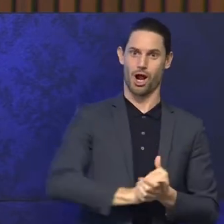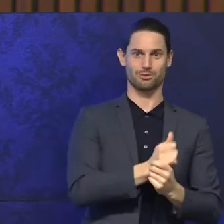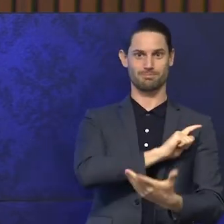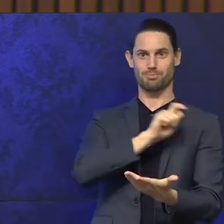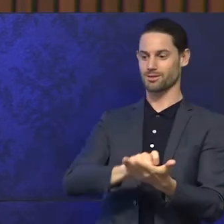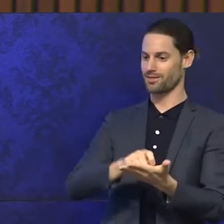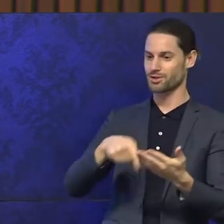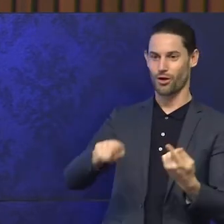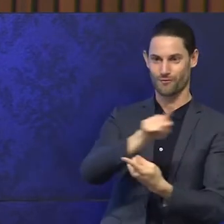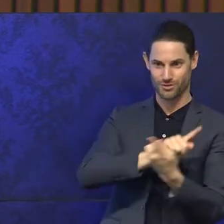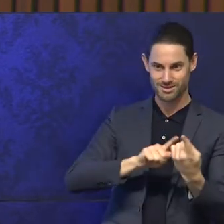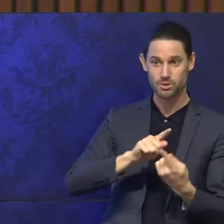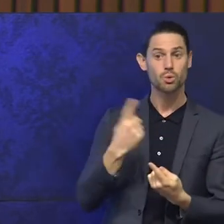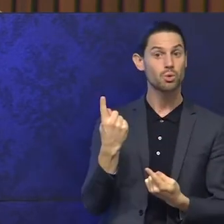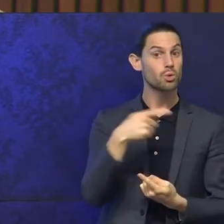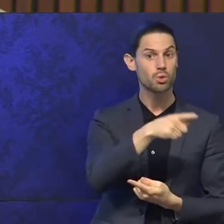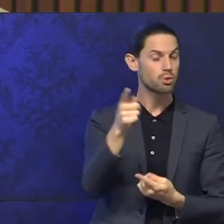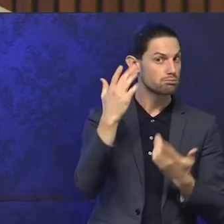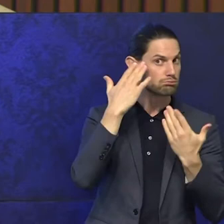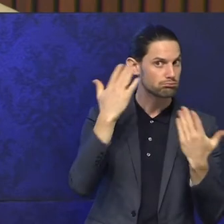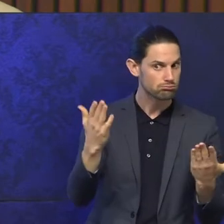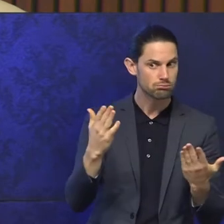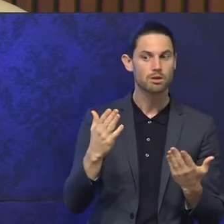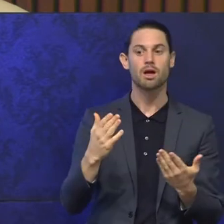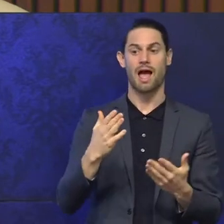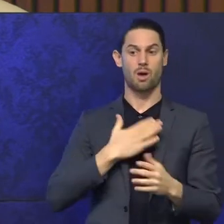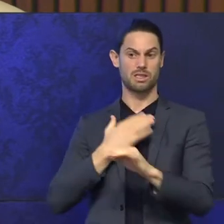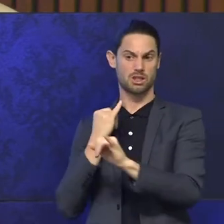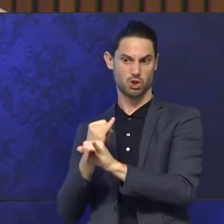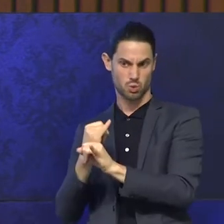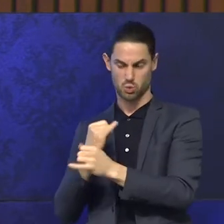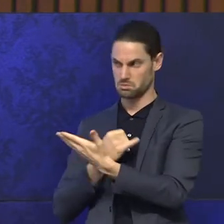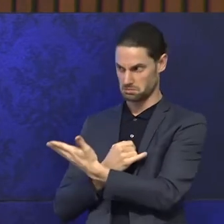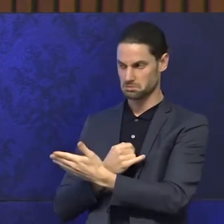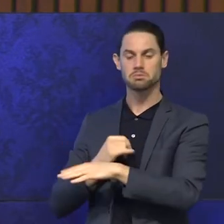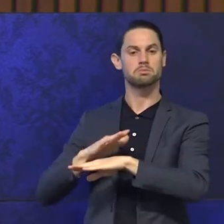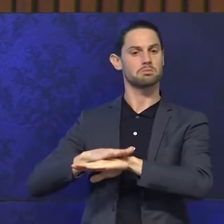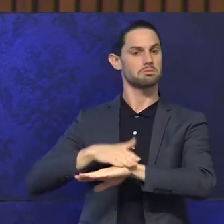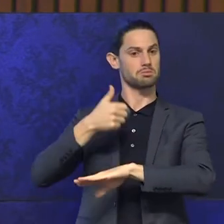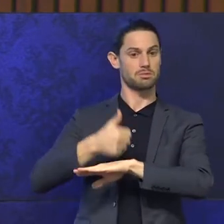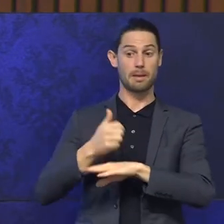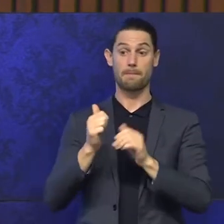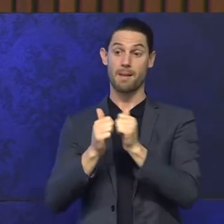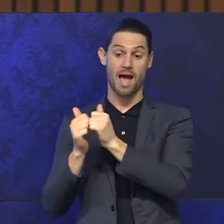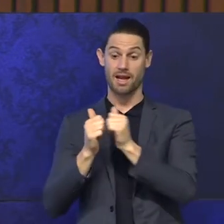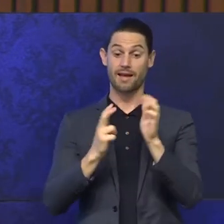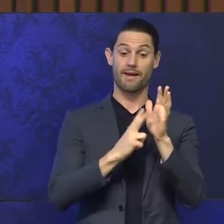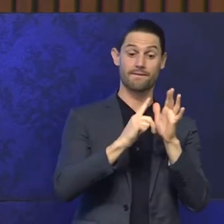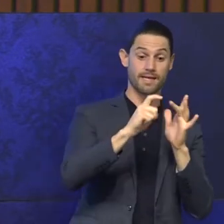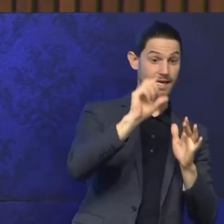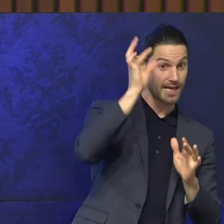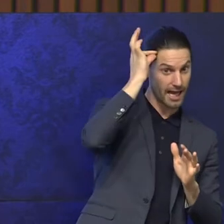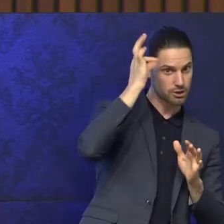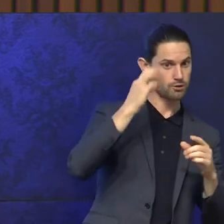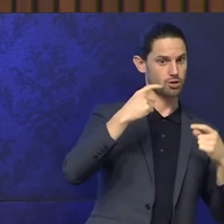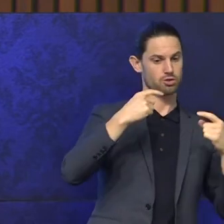conference today. For those of you who aren't aware, the Institute was formed as a partnership between the Victorian Council of